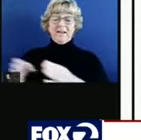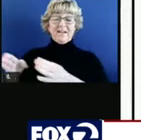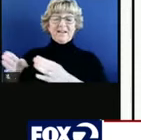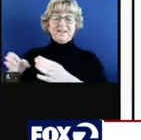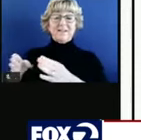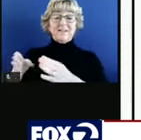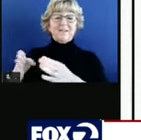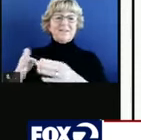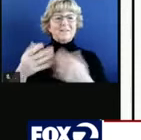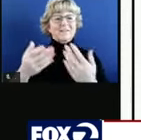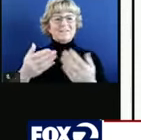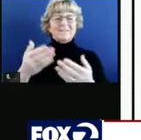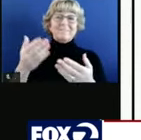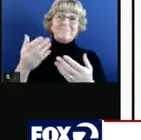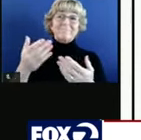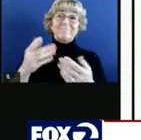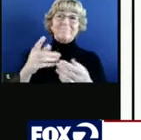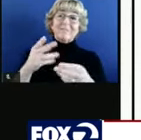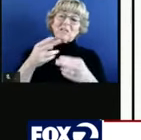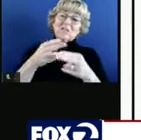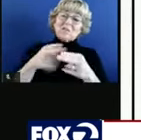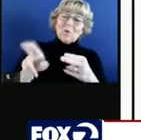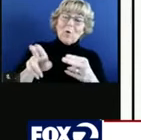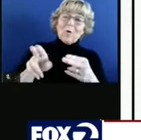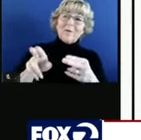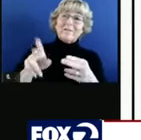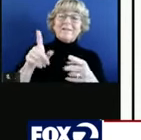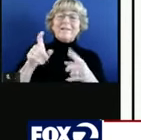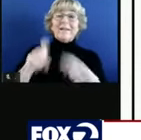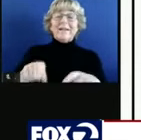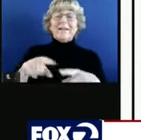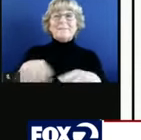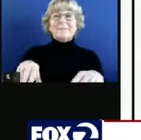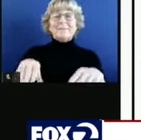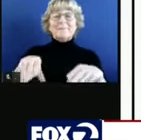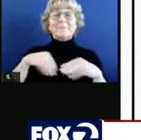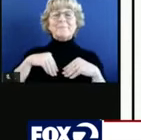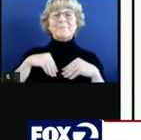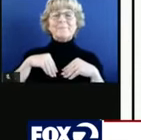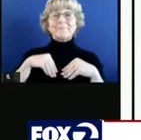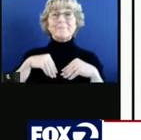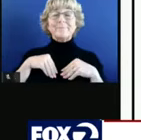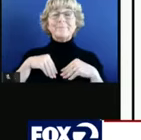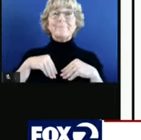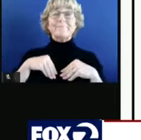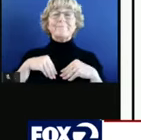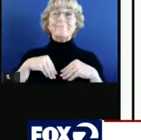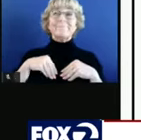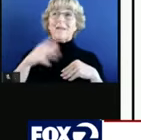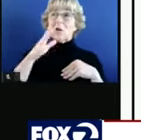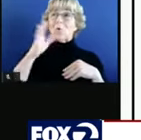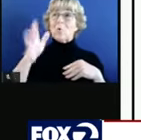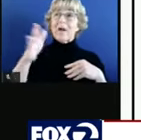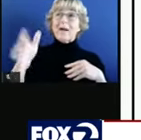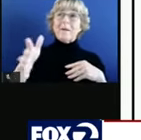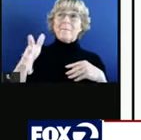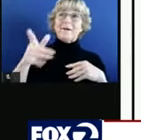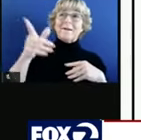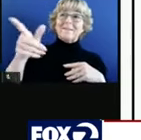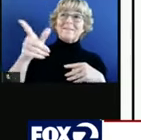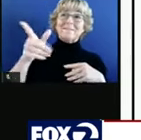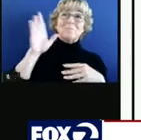some short-term pain, right, declining an invitation for grandma's really excellent cooking,